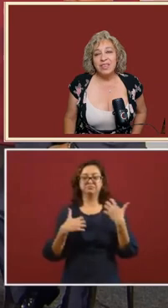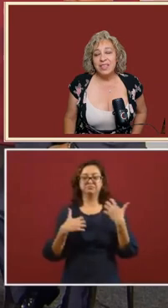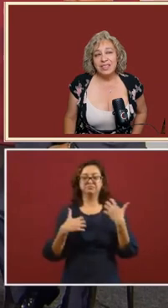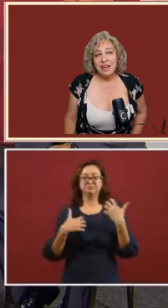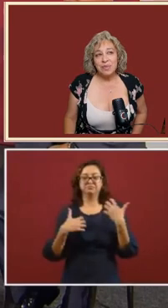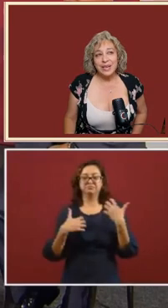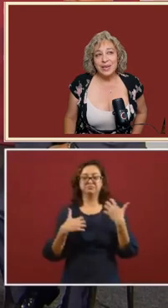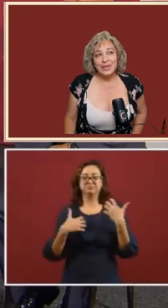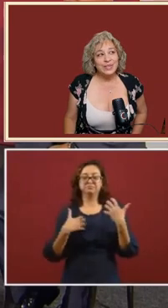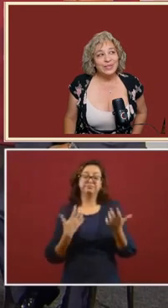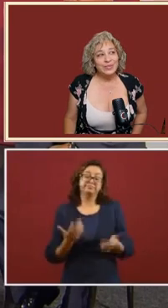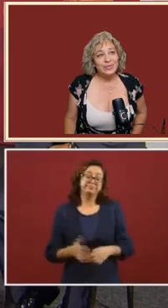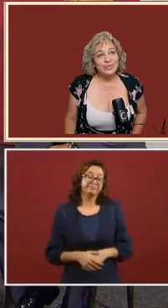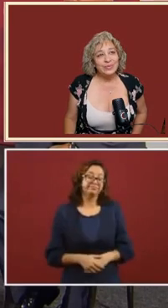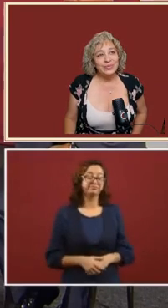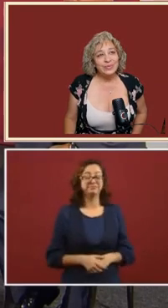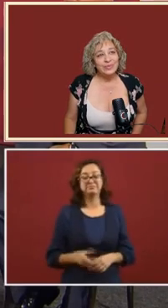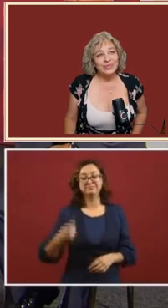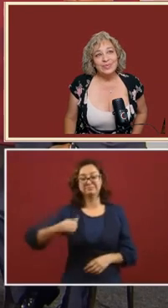Everything that we do.